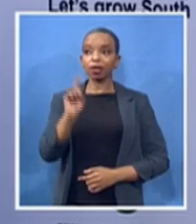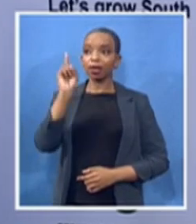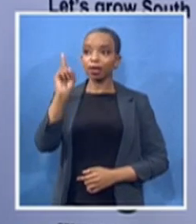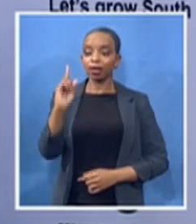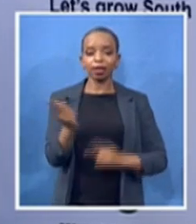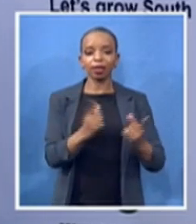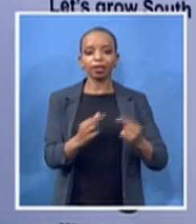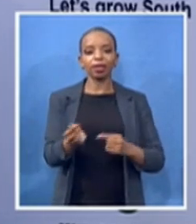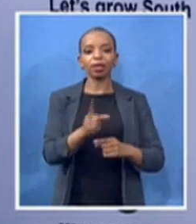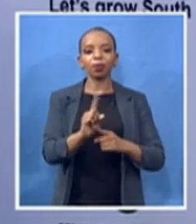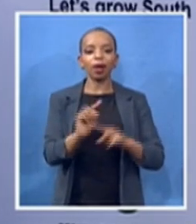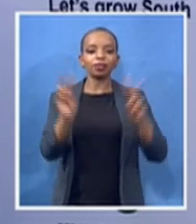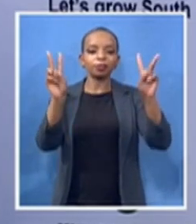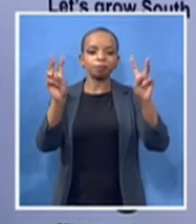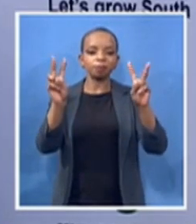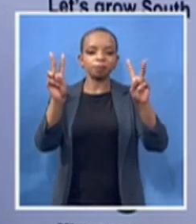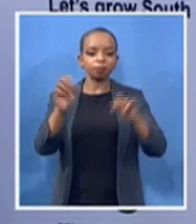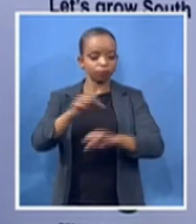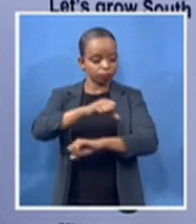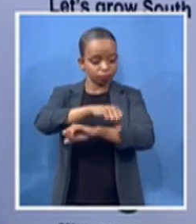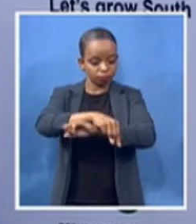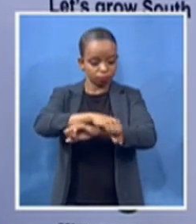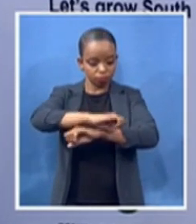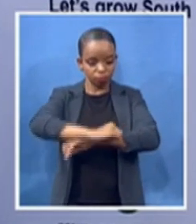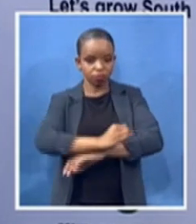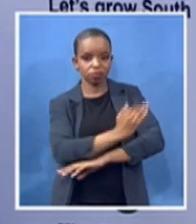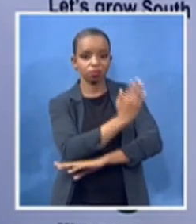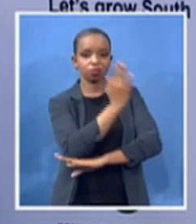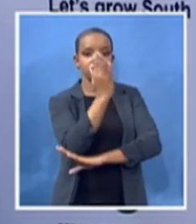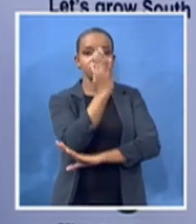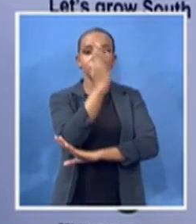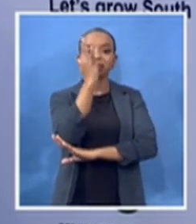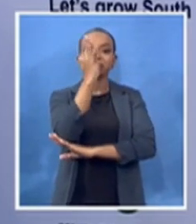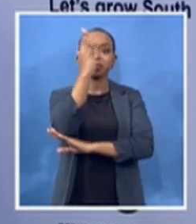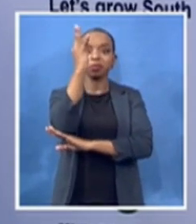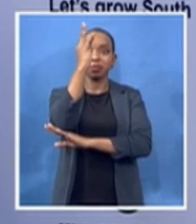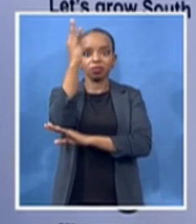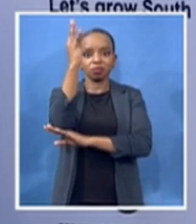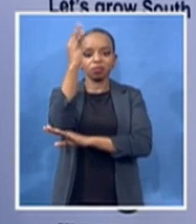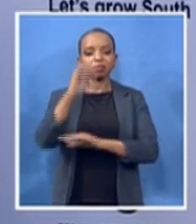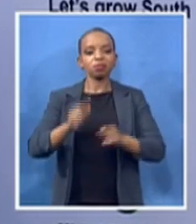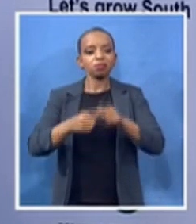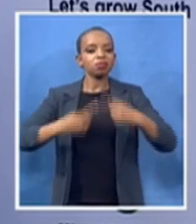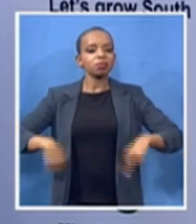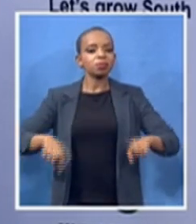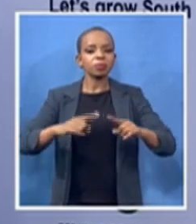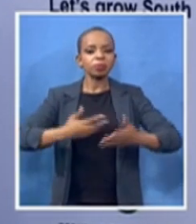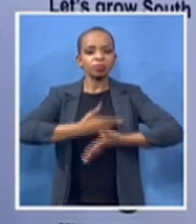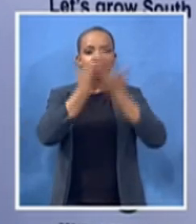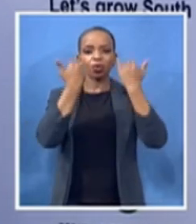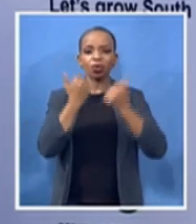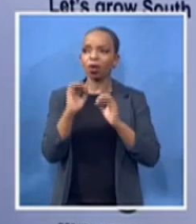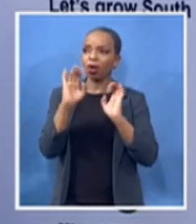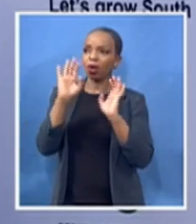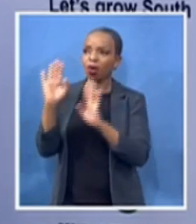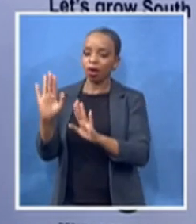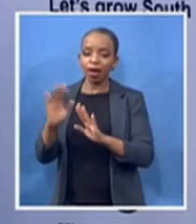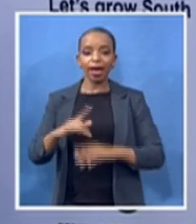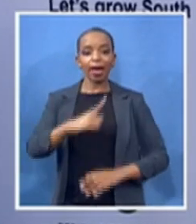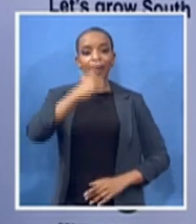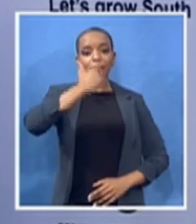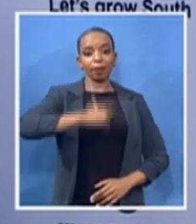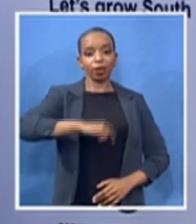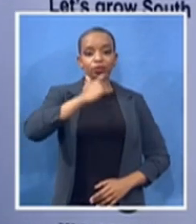never knew her personally we are even unaware of her personal struggles we are even unaware of her